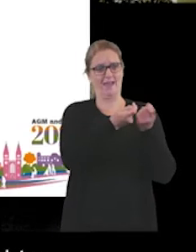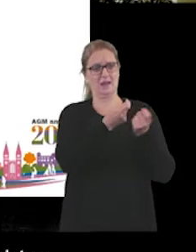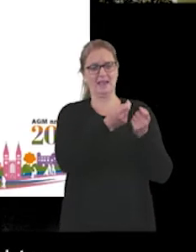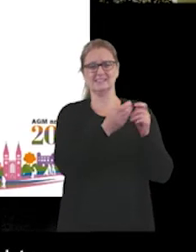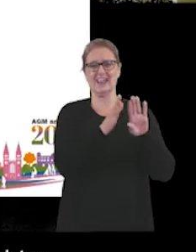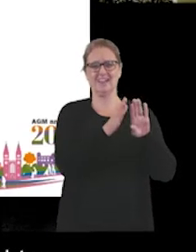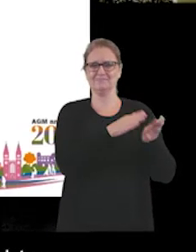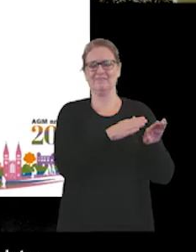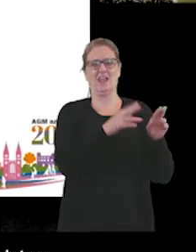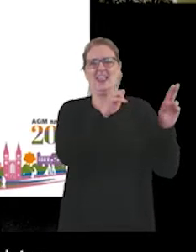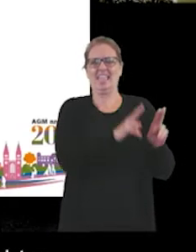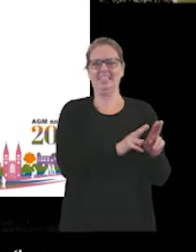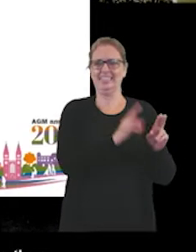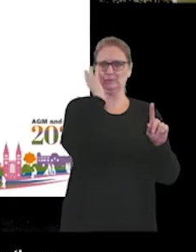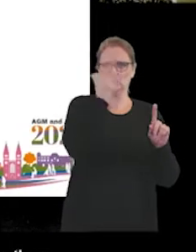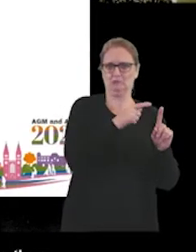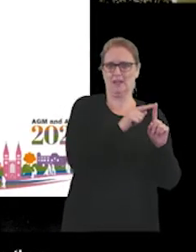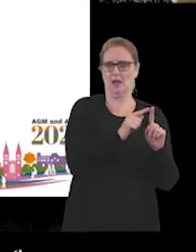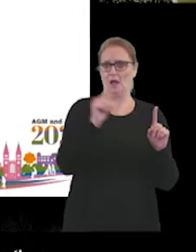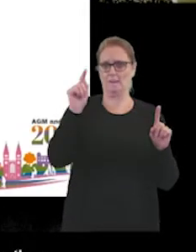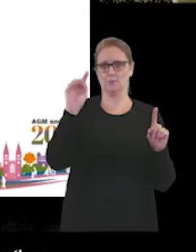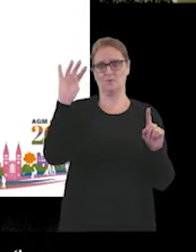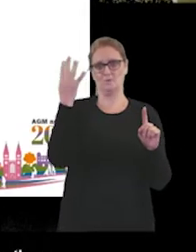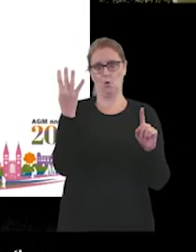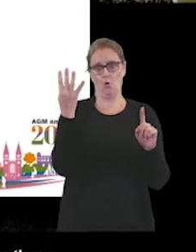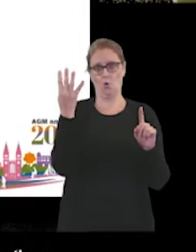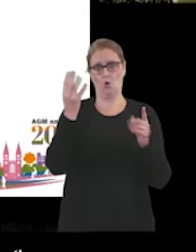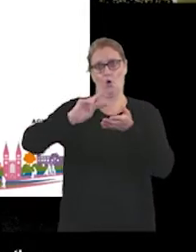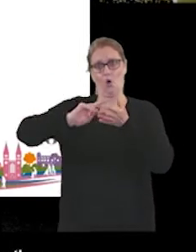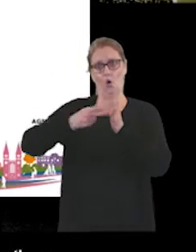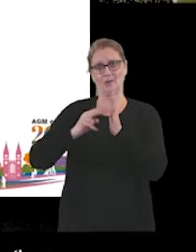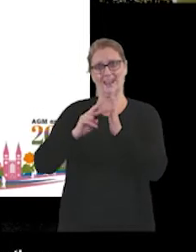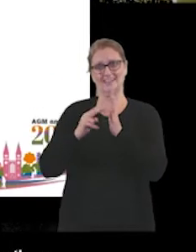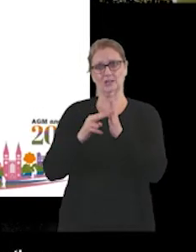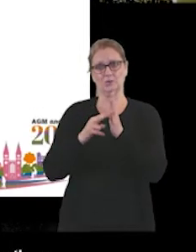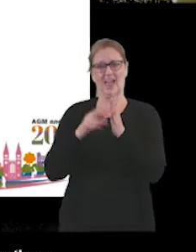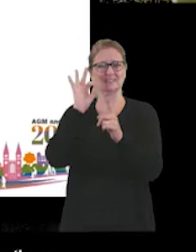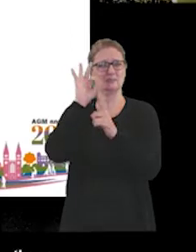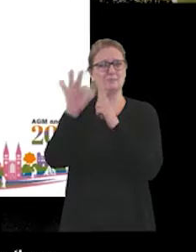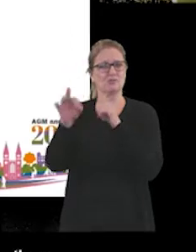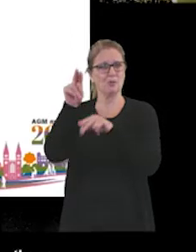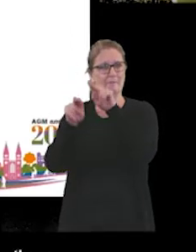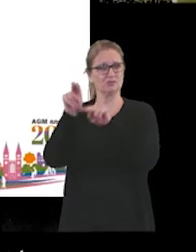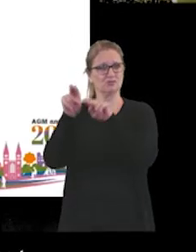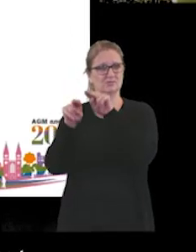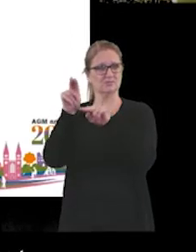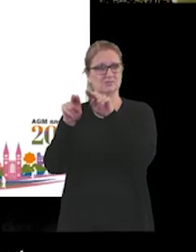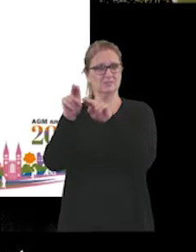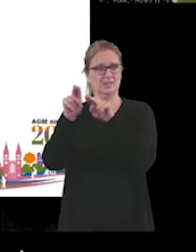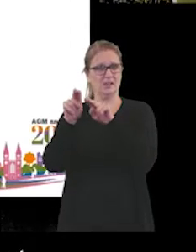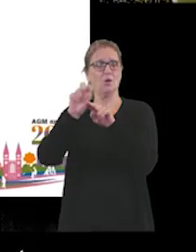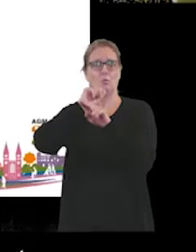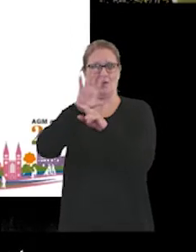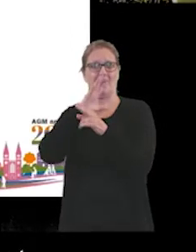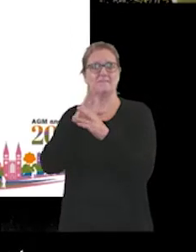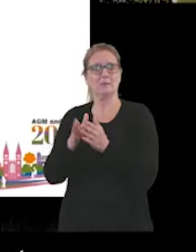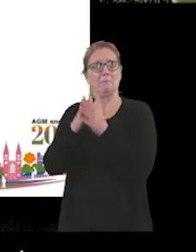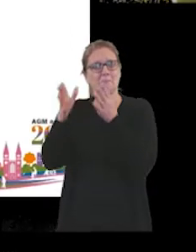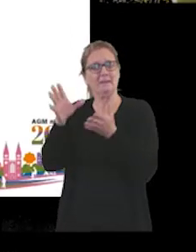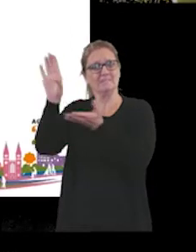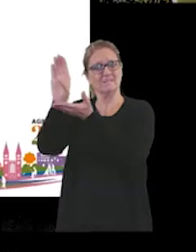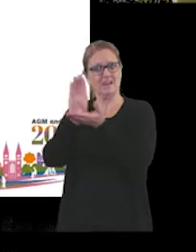least worried about up to four where organisations would be in special measures and receiving significant financial support.